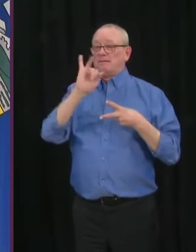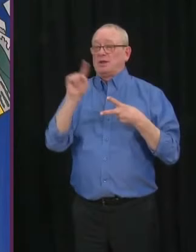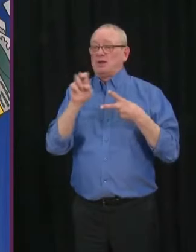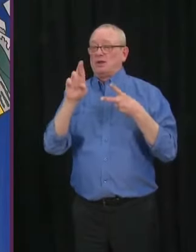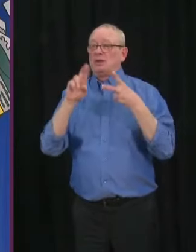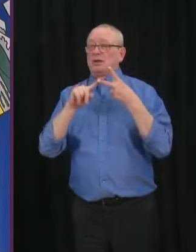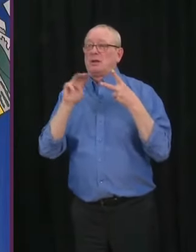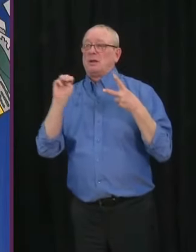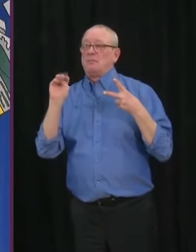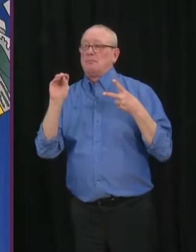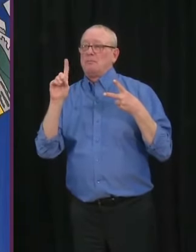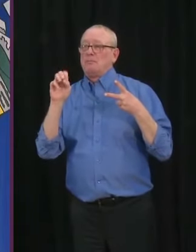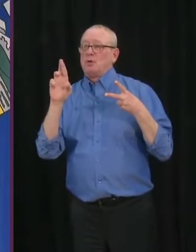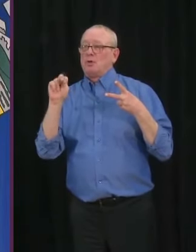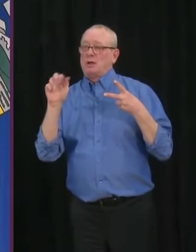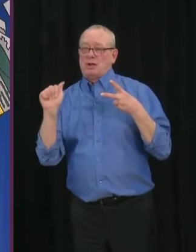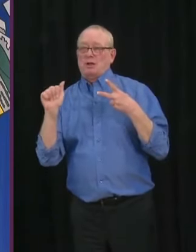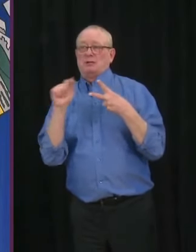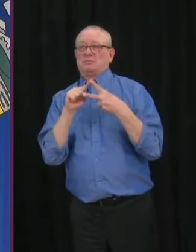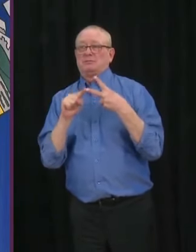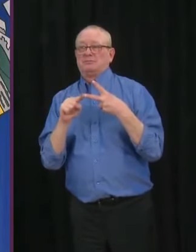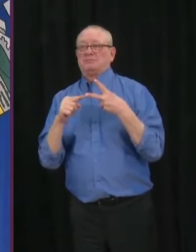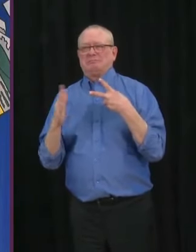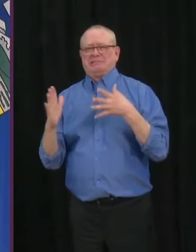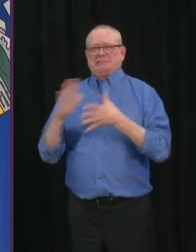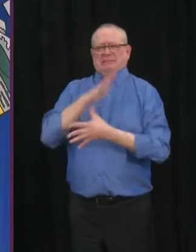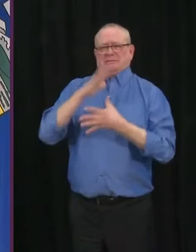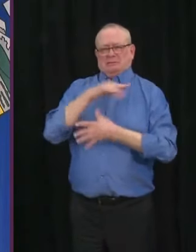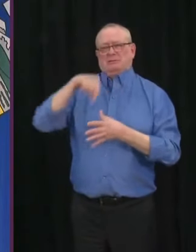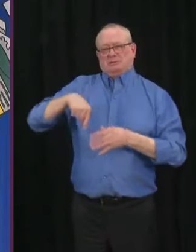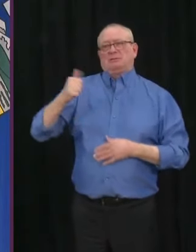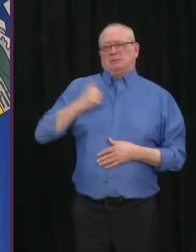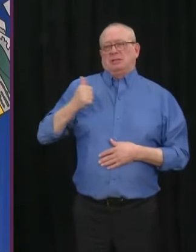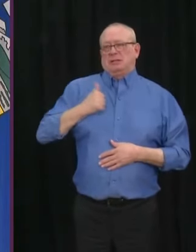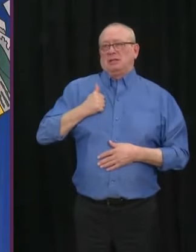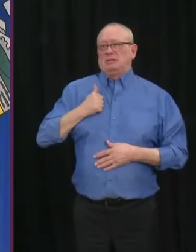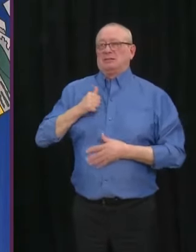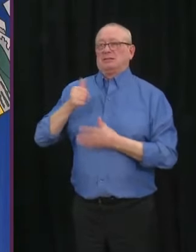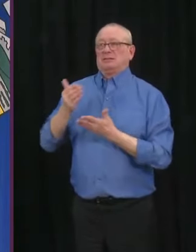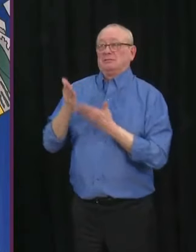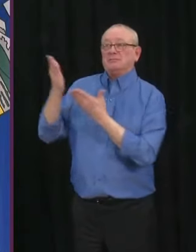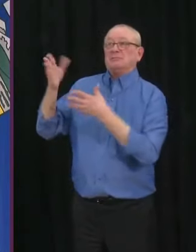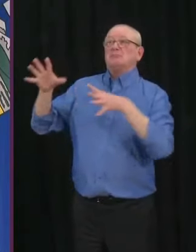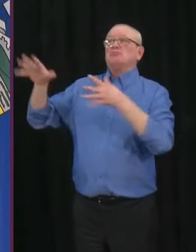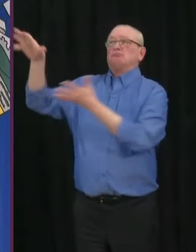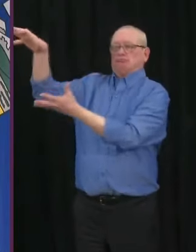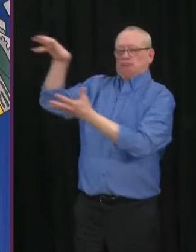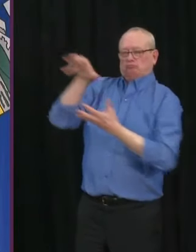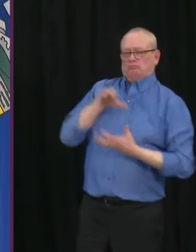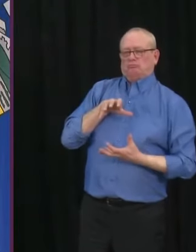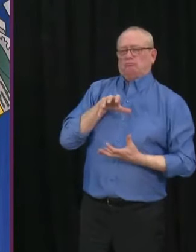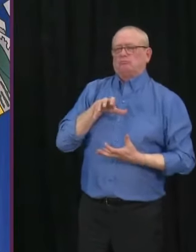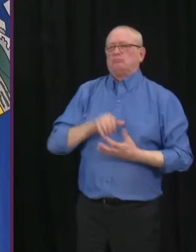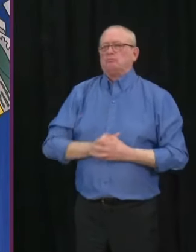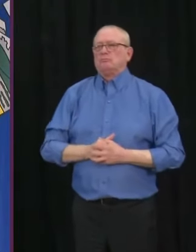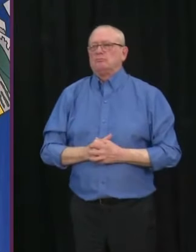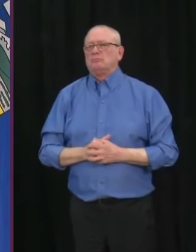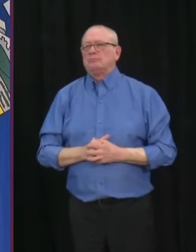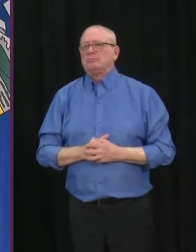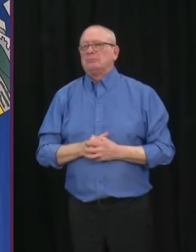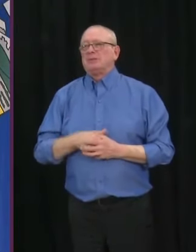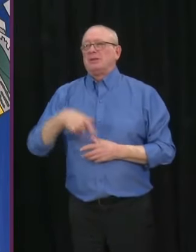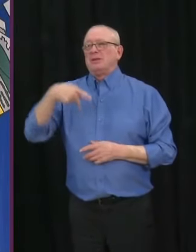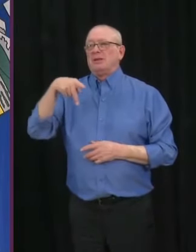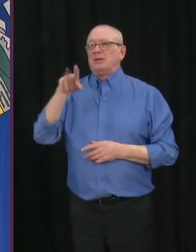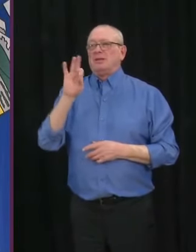to Canada and we can continue to increase how much each of the provinces are getting. Remember that, well, Pfizer is coming weekly. Moderna right